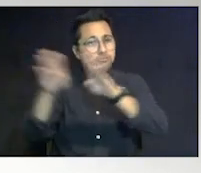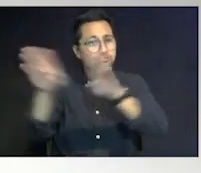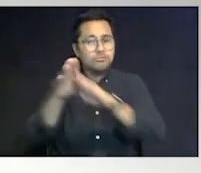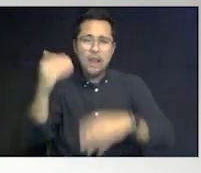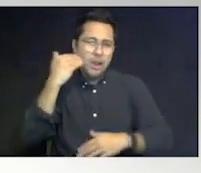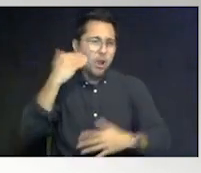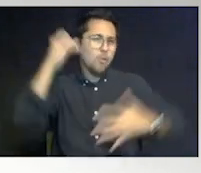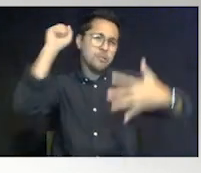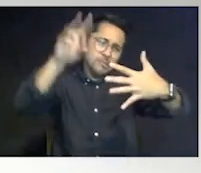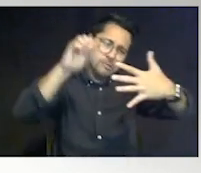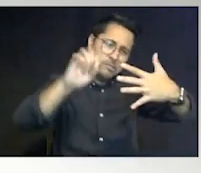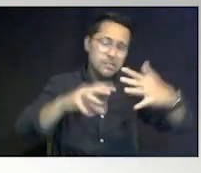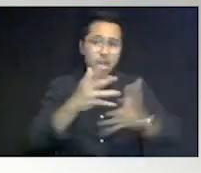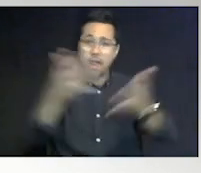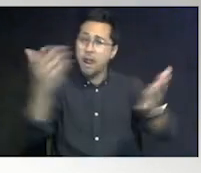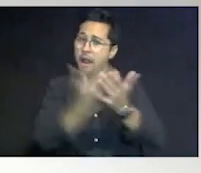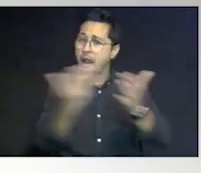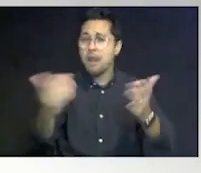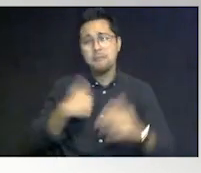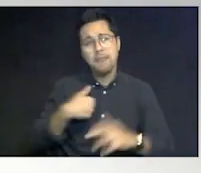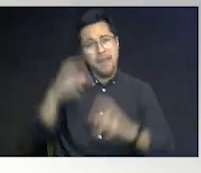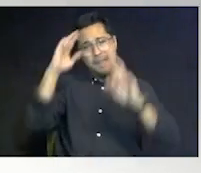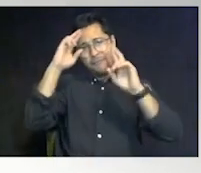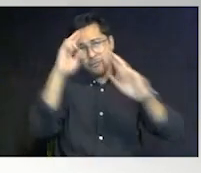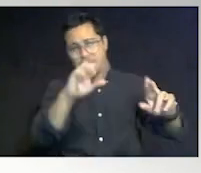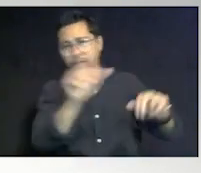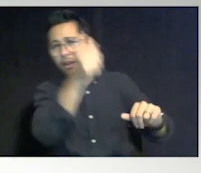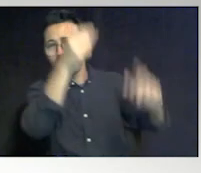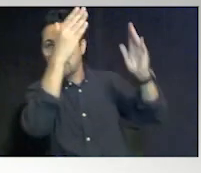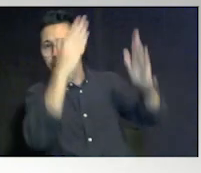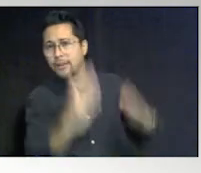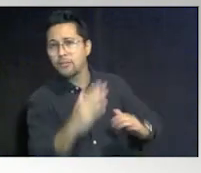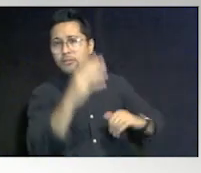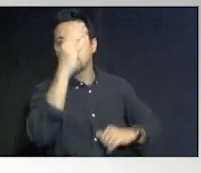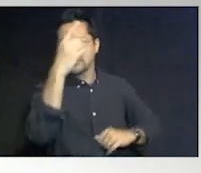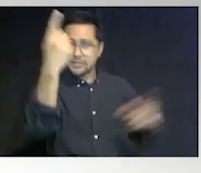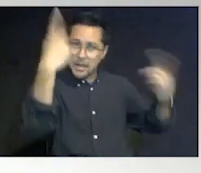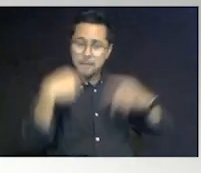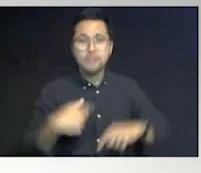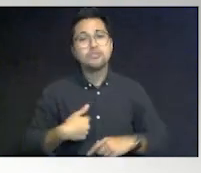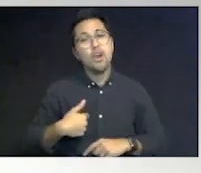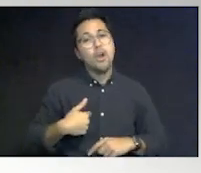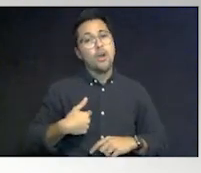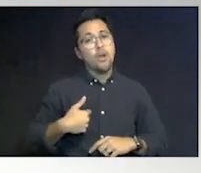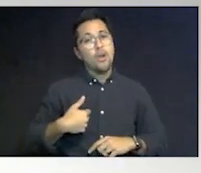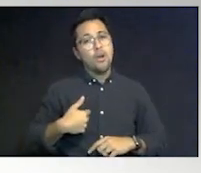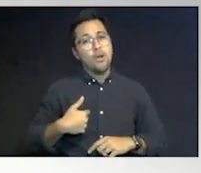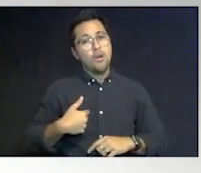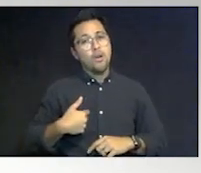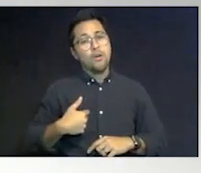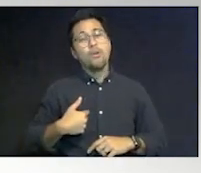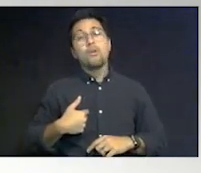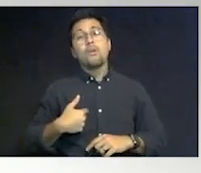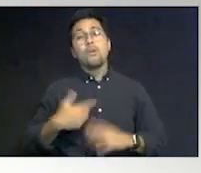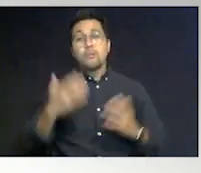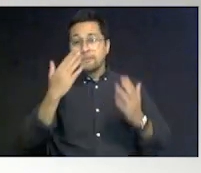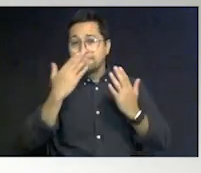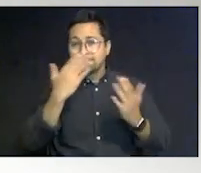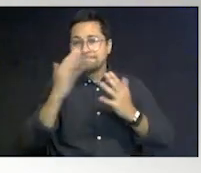a ton of things at you but I gotta respect the other speaker that's coming in here so I will meet you and I'll tell you. Thank